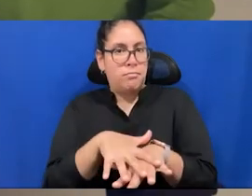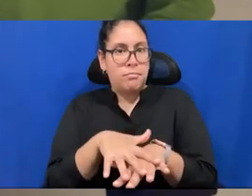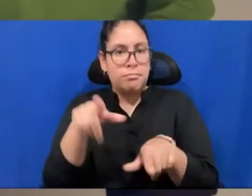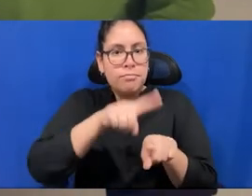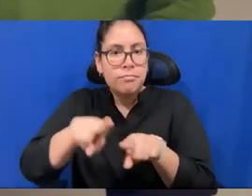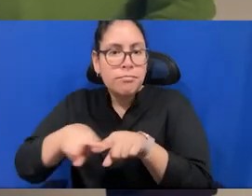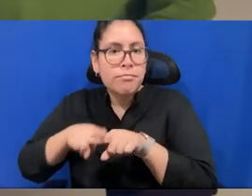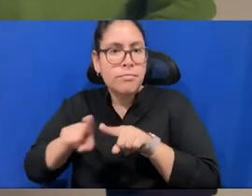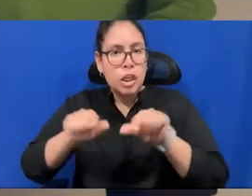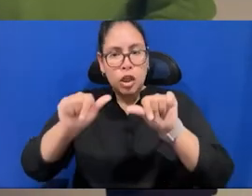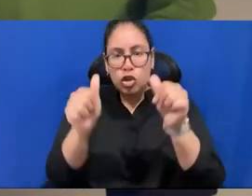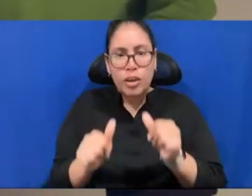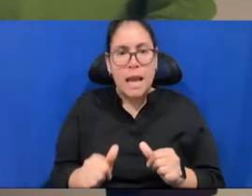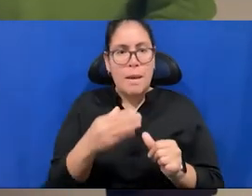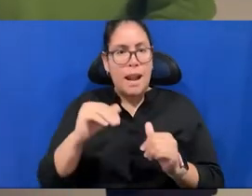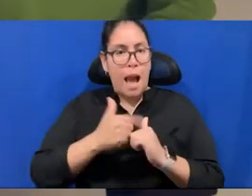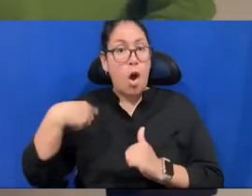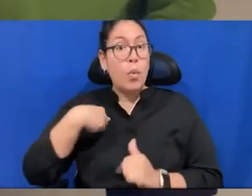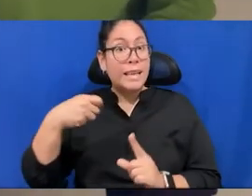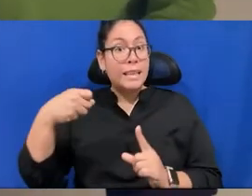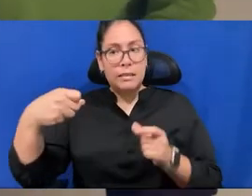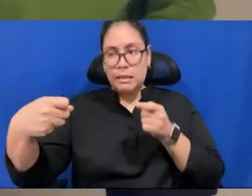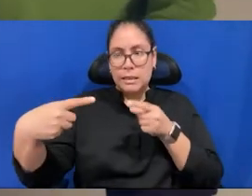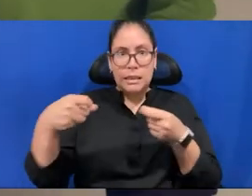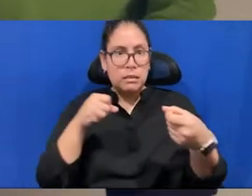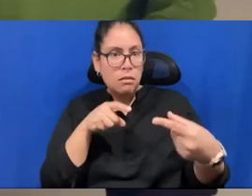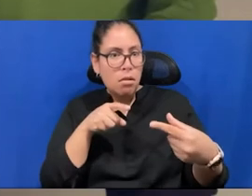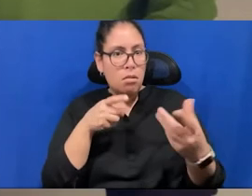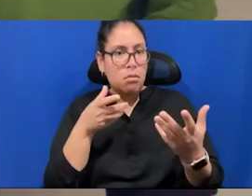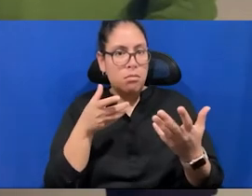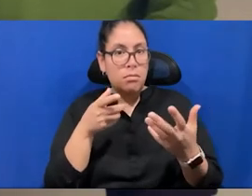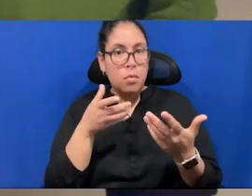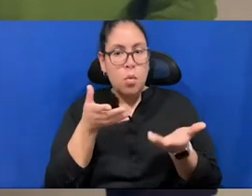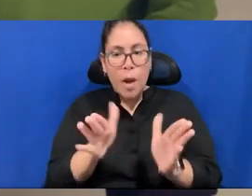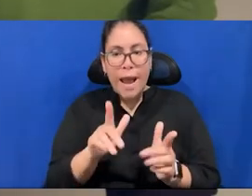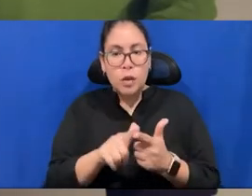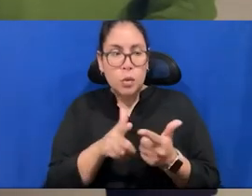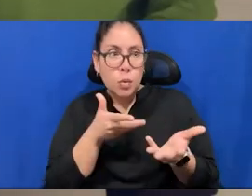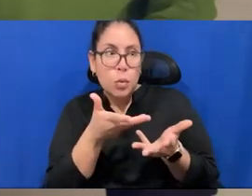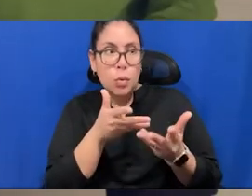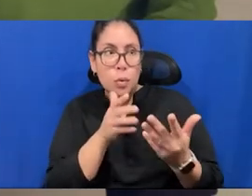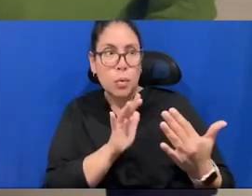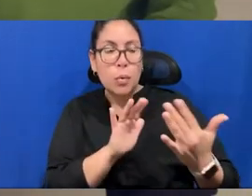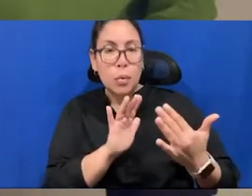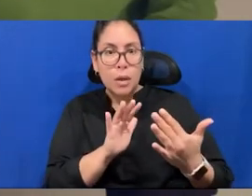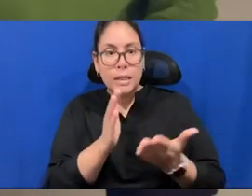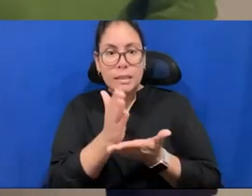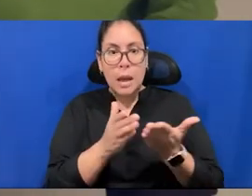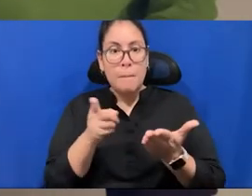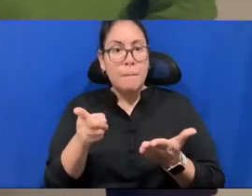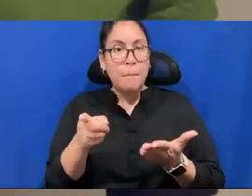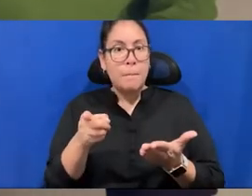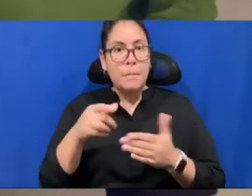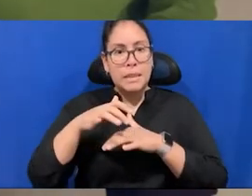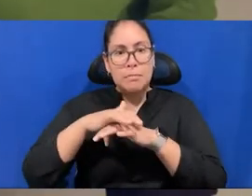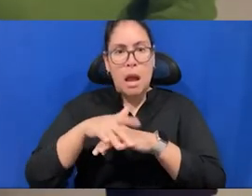signaling different, you know, there's a drumming spider, there is a moment of a testing of the web. When the spider